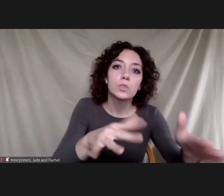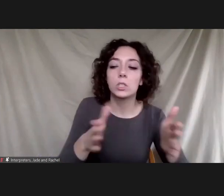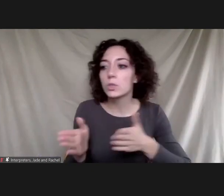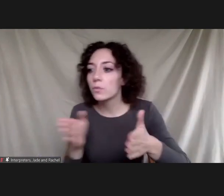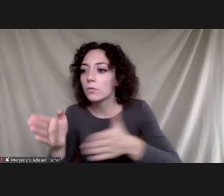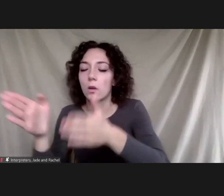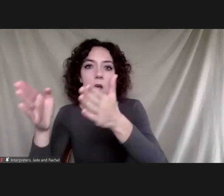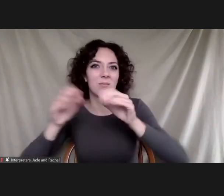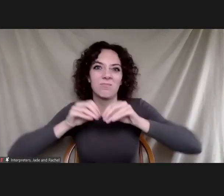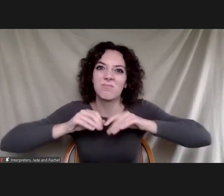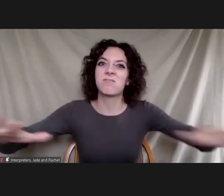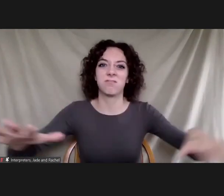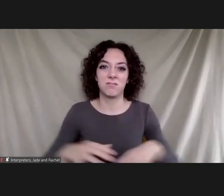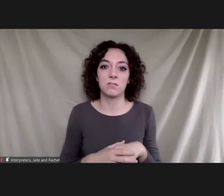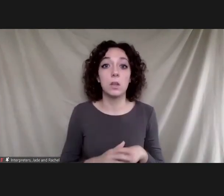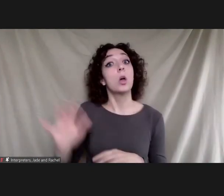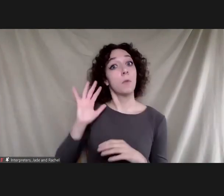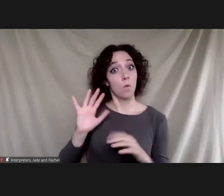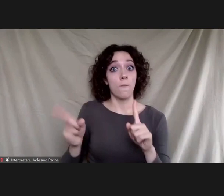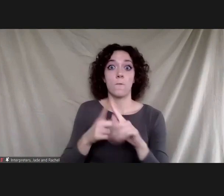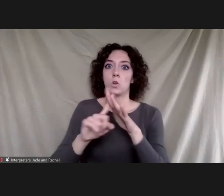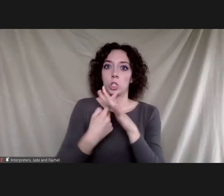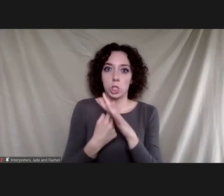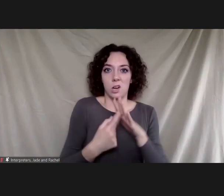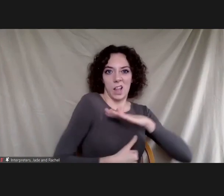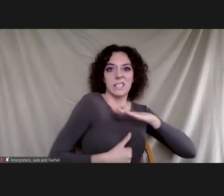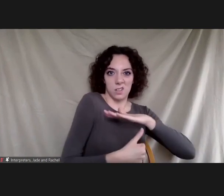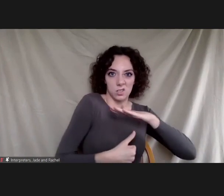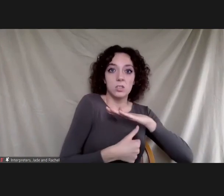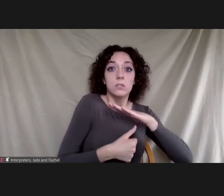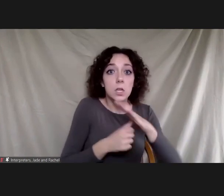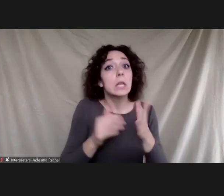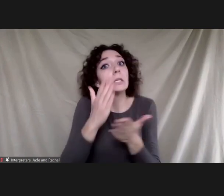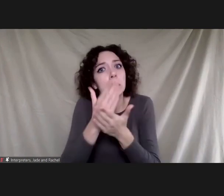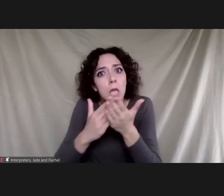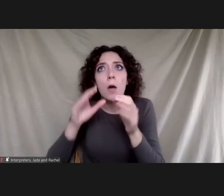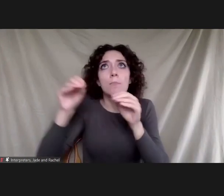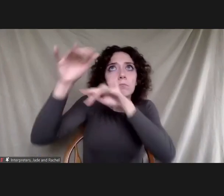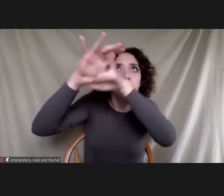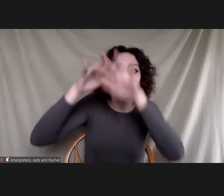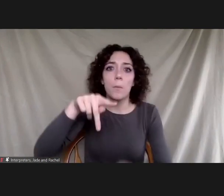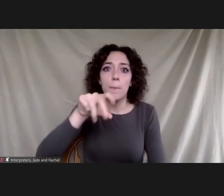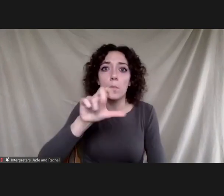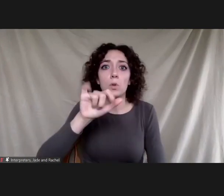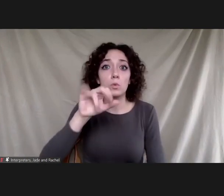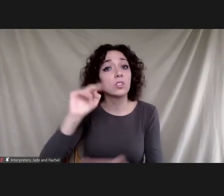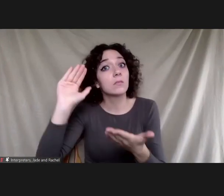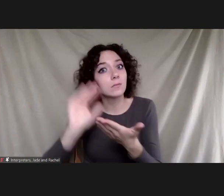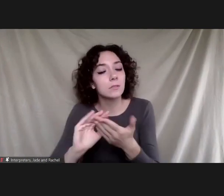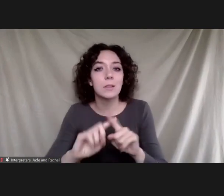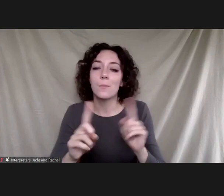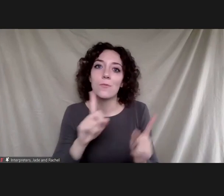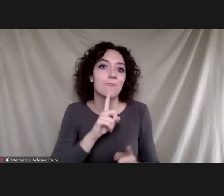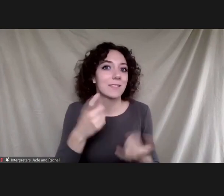initial lockdowns decreased some air pollutants it did not reduce all and studies show that exposure to air pollution can make